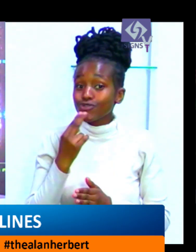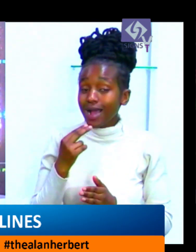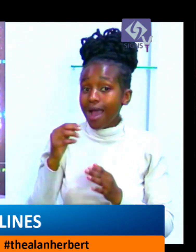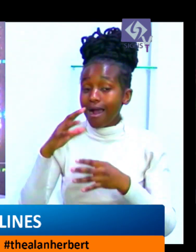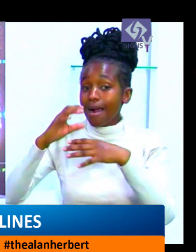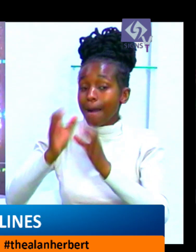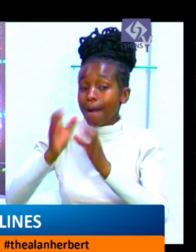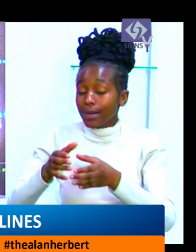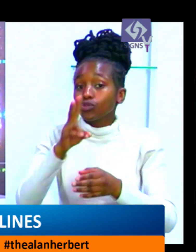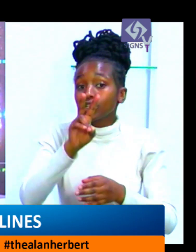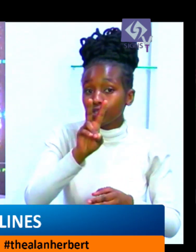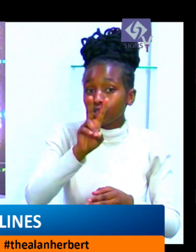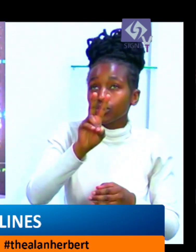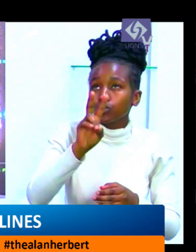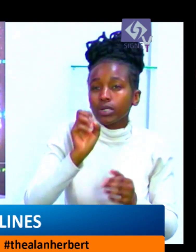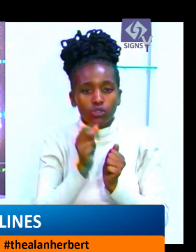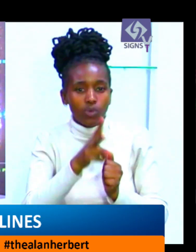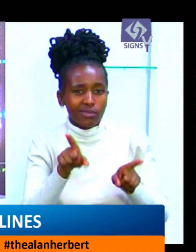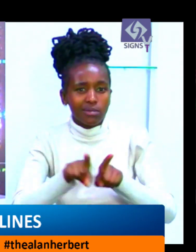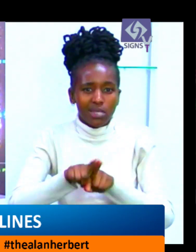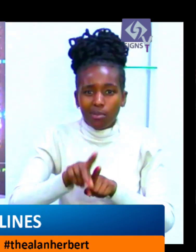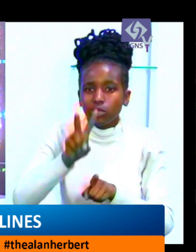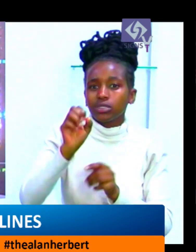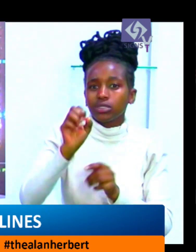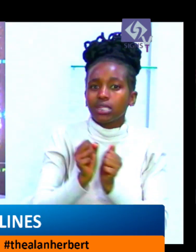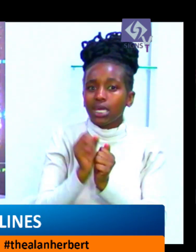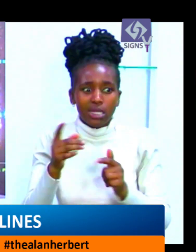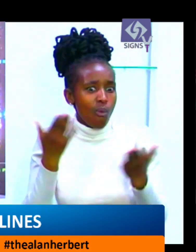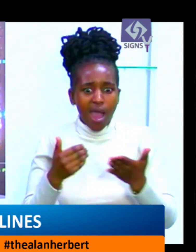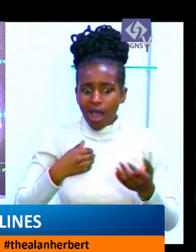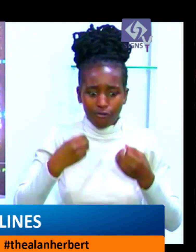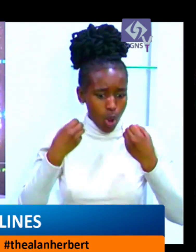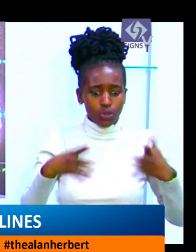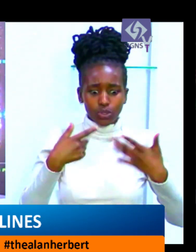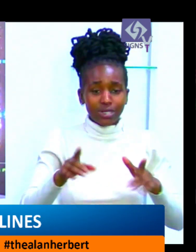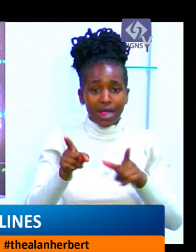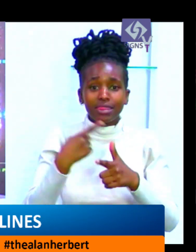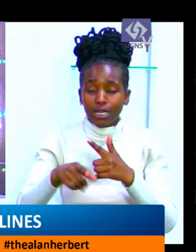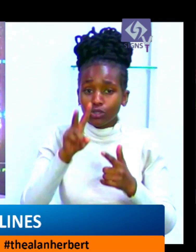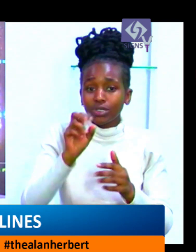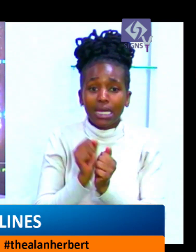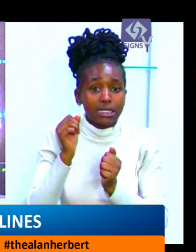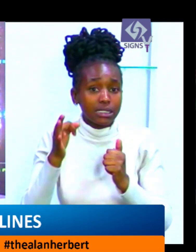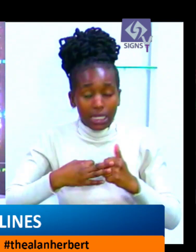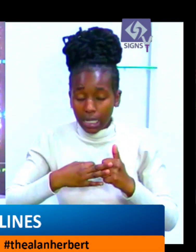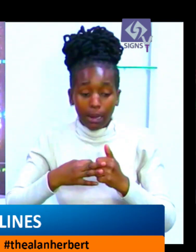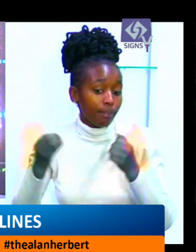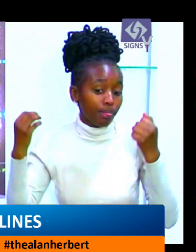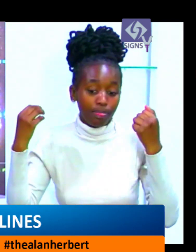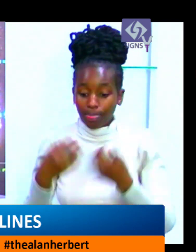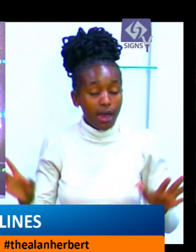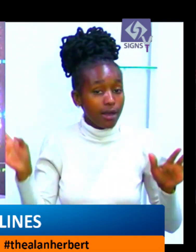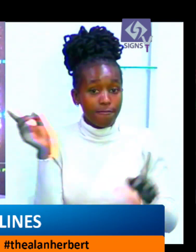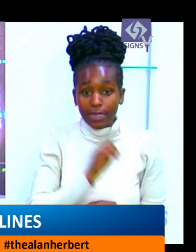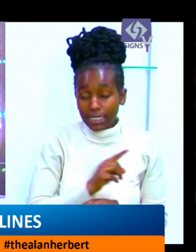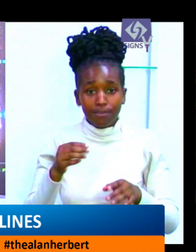institutions got 4.57% ownership of the then-lucrative company. Now, things, however,